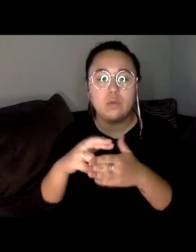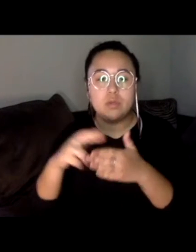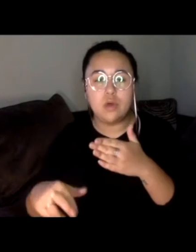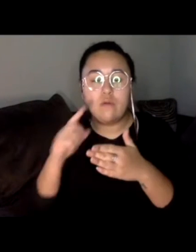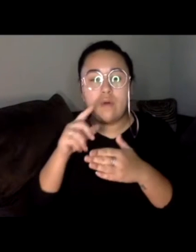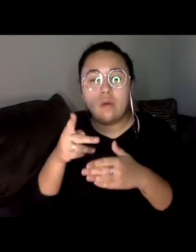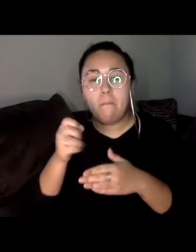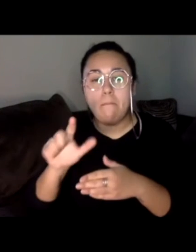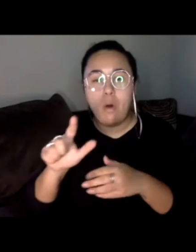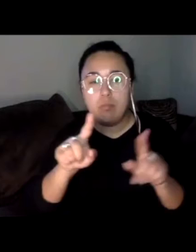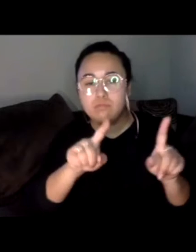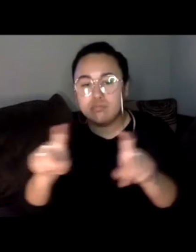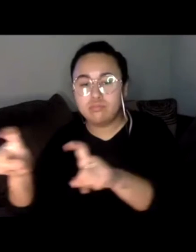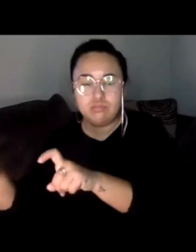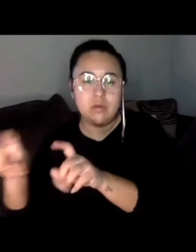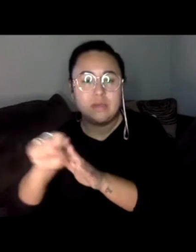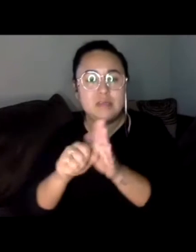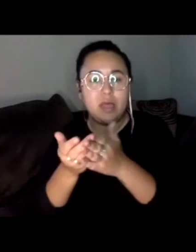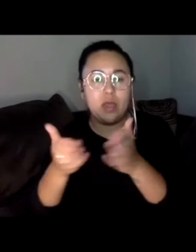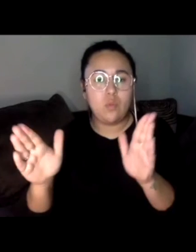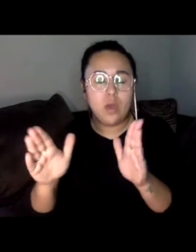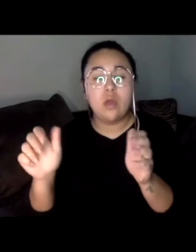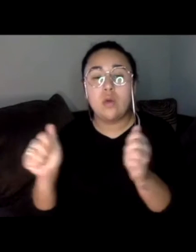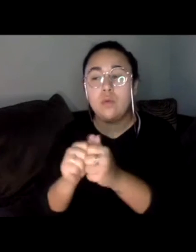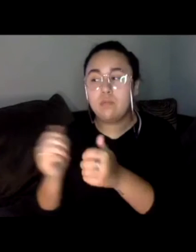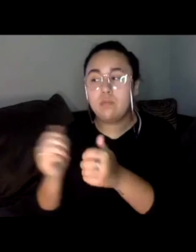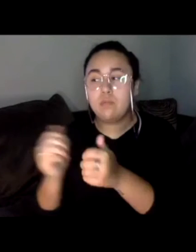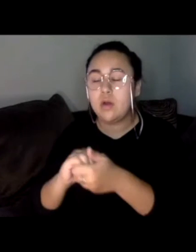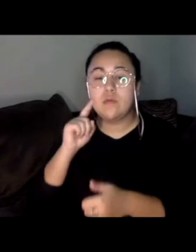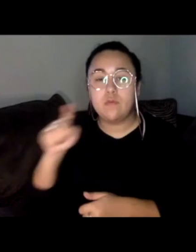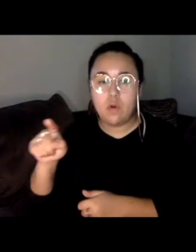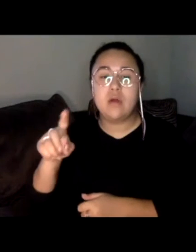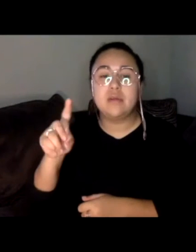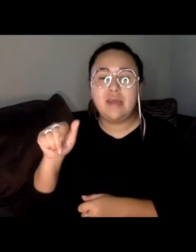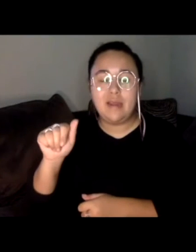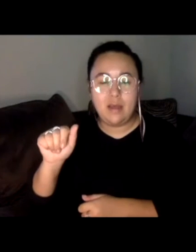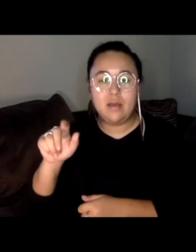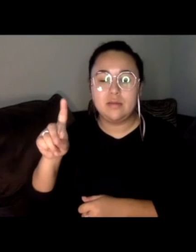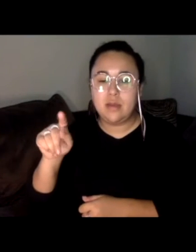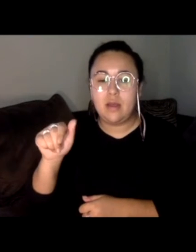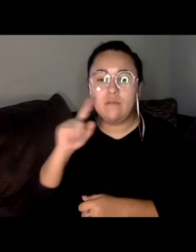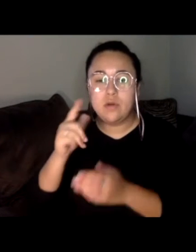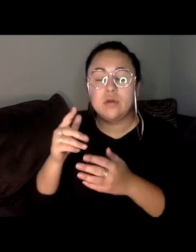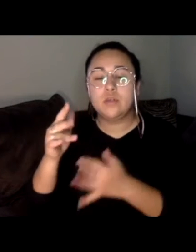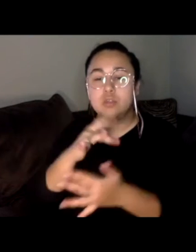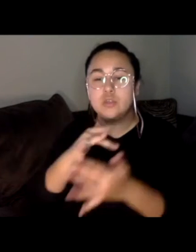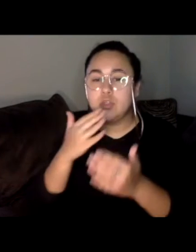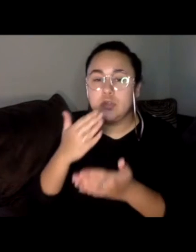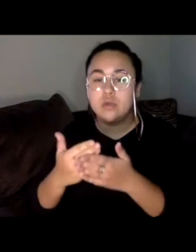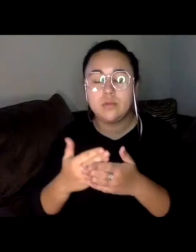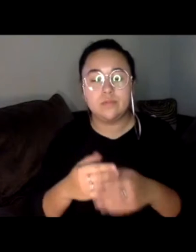conducted in the past month in partnership with Data for Social Good, Communities for a New California, and Inland Empire United.